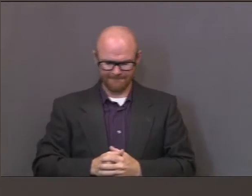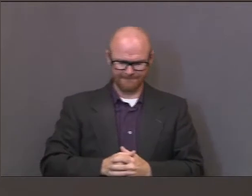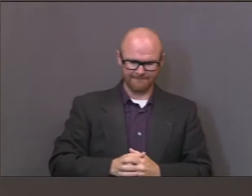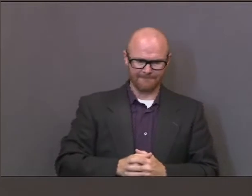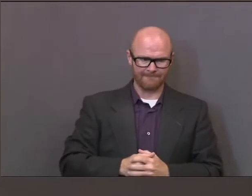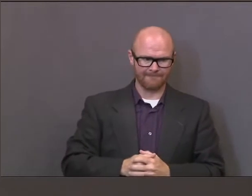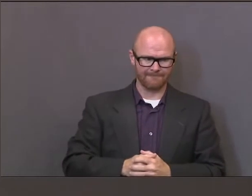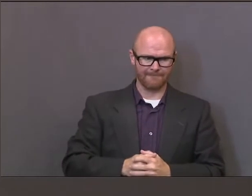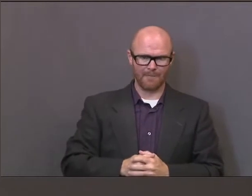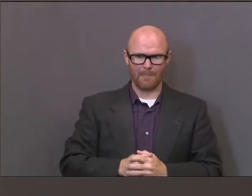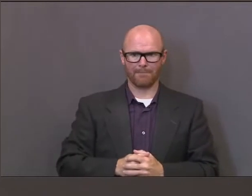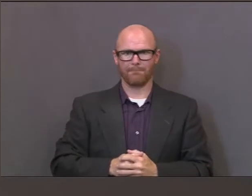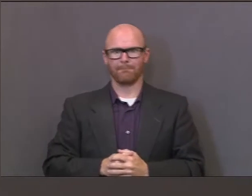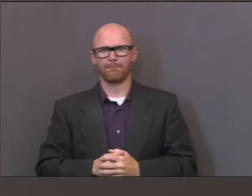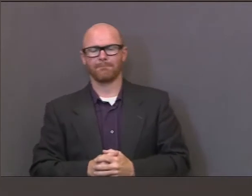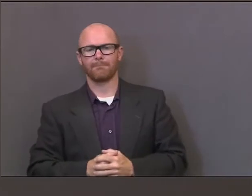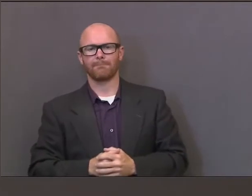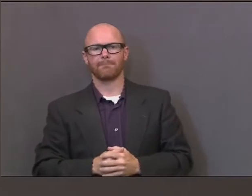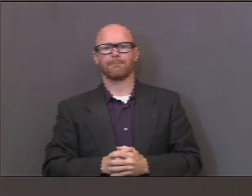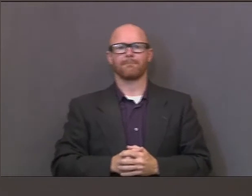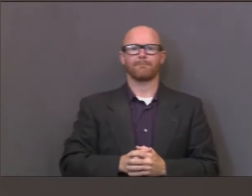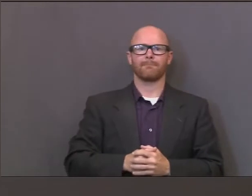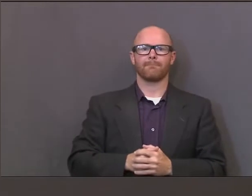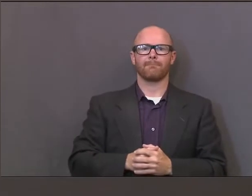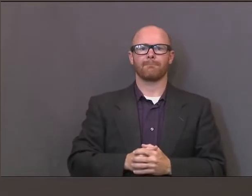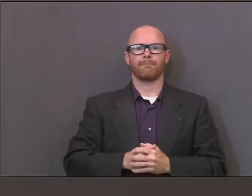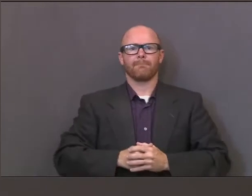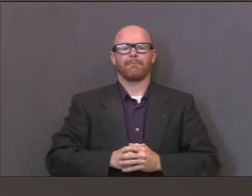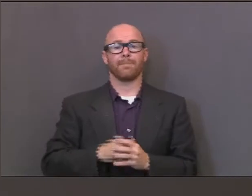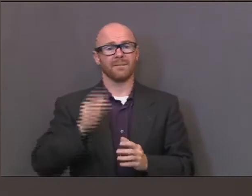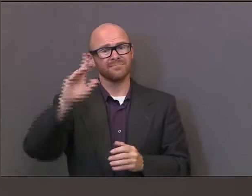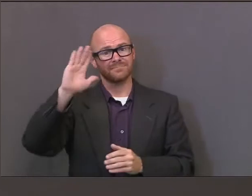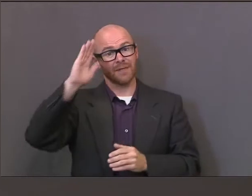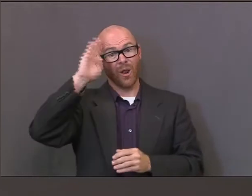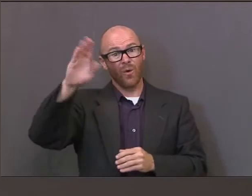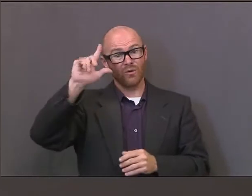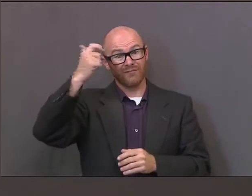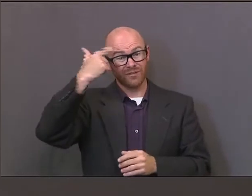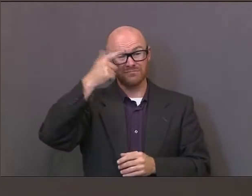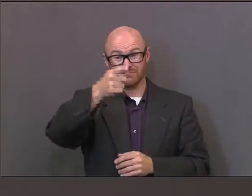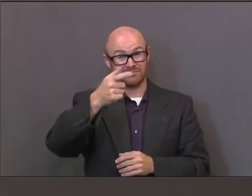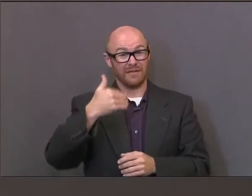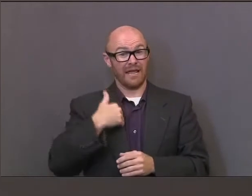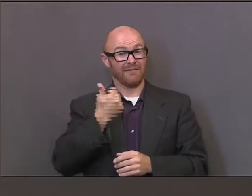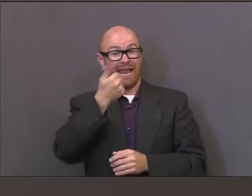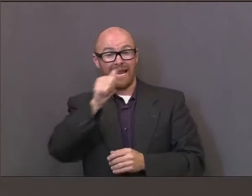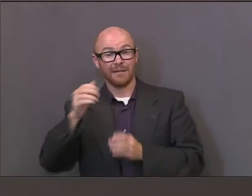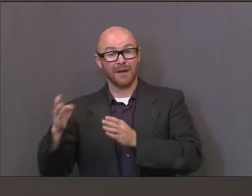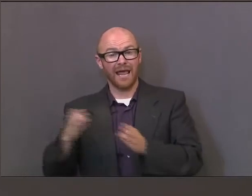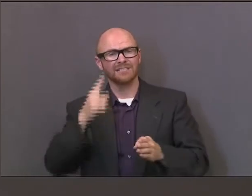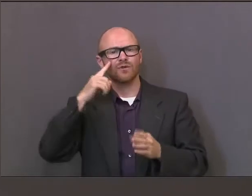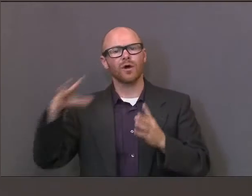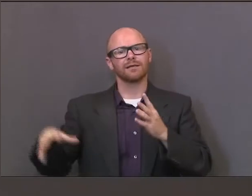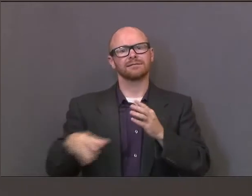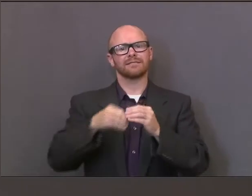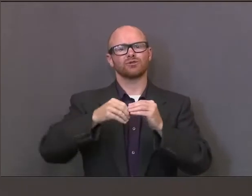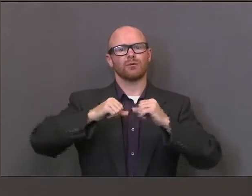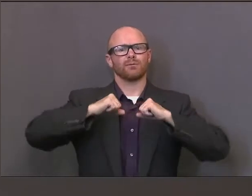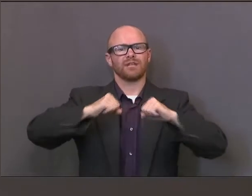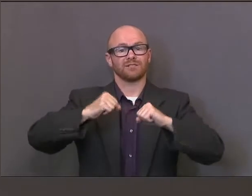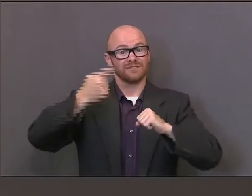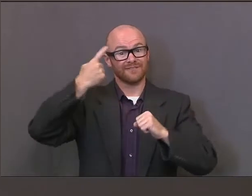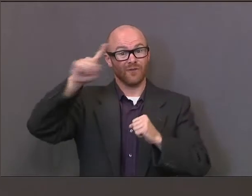Hi, Governor. It's Ben Winslow with Fox 13. I wanted to ask if there were any plans for additional protections for schools as we're starting to see